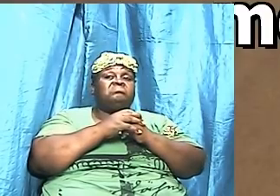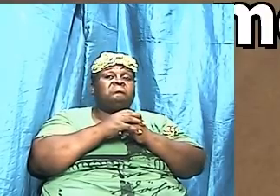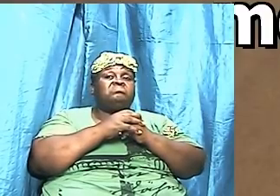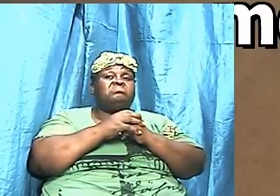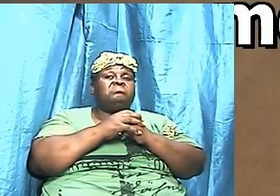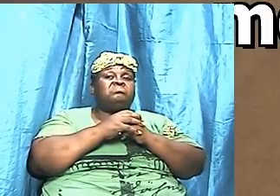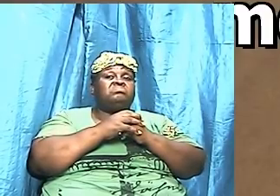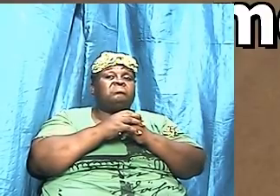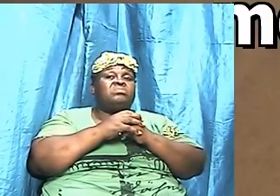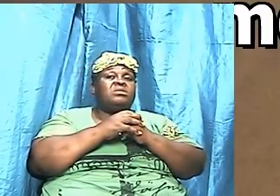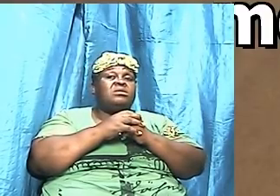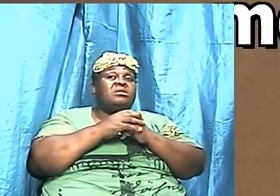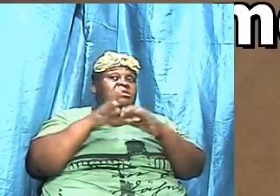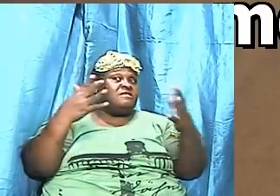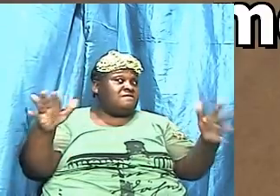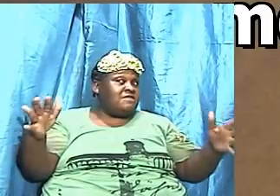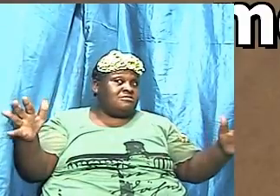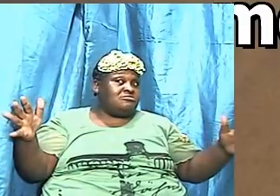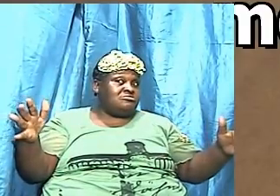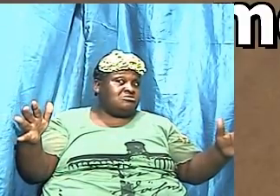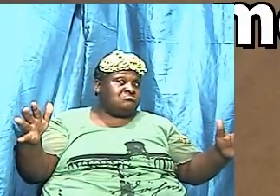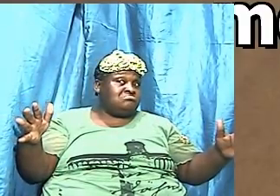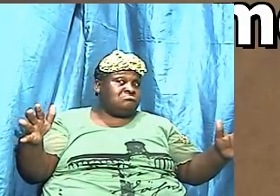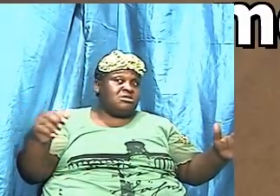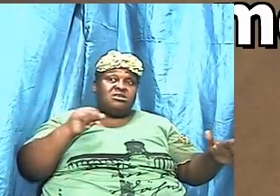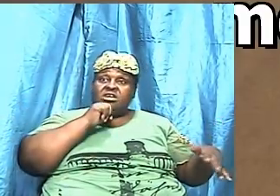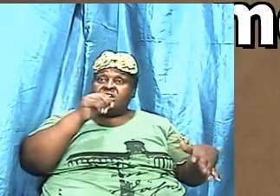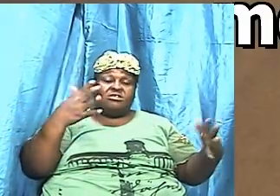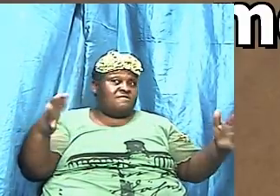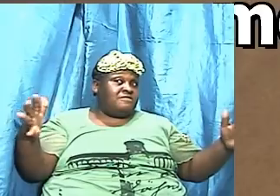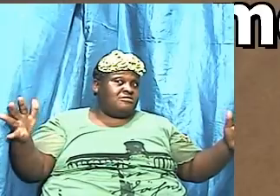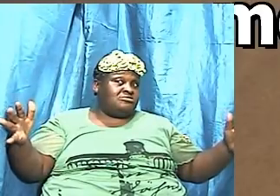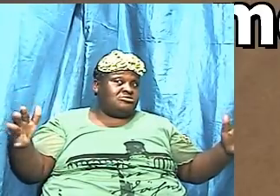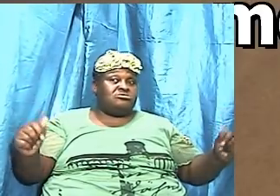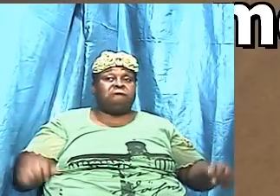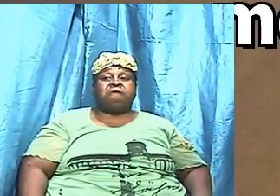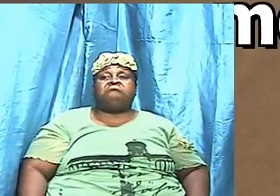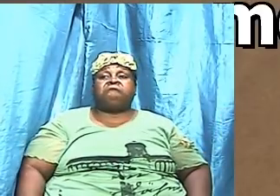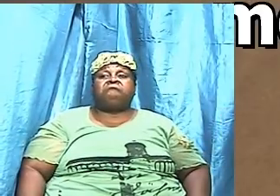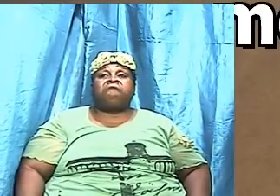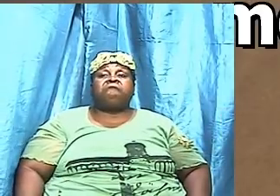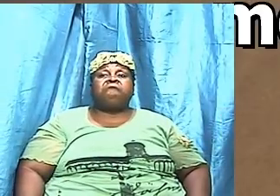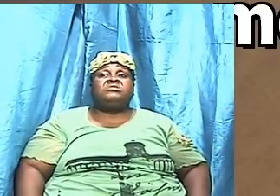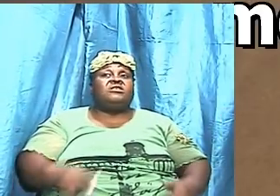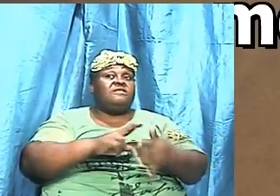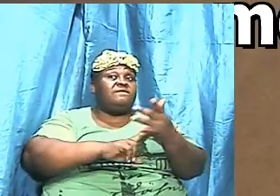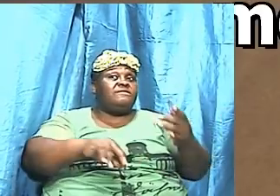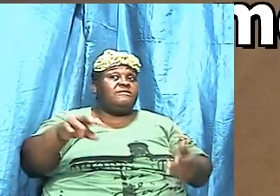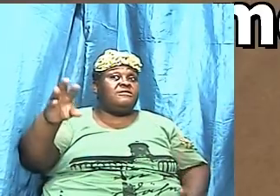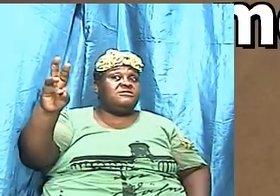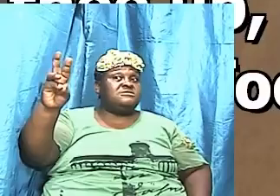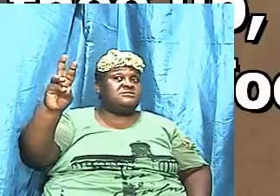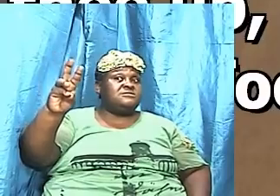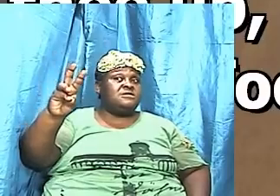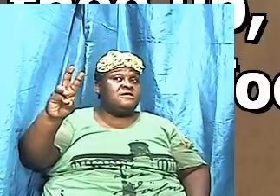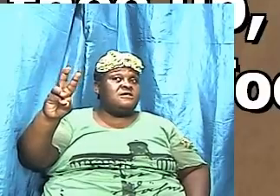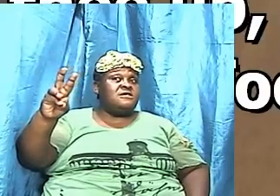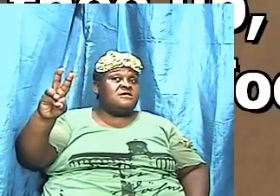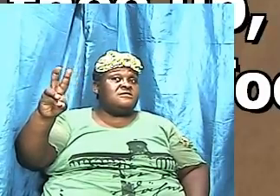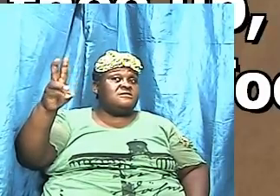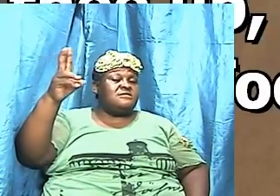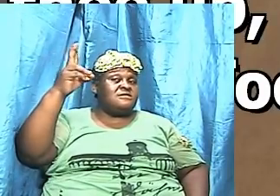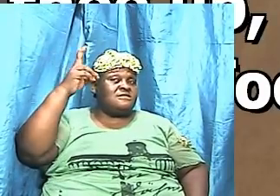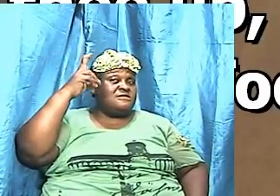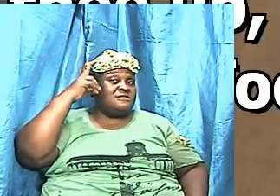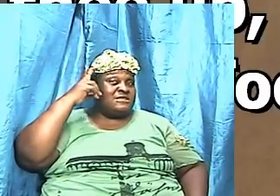and it's not done there notice what happened next in verse 6 the devil attempted to